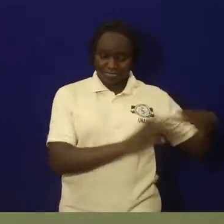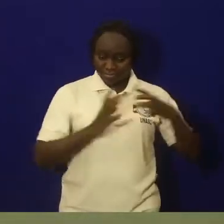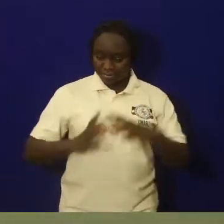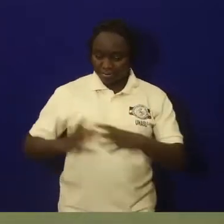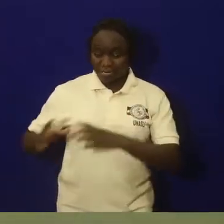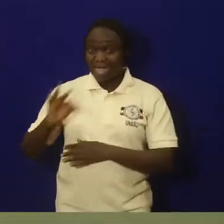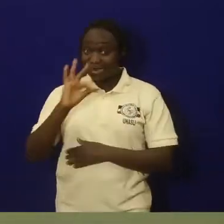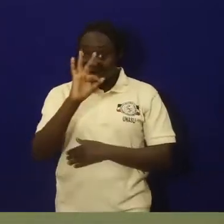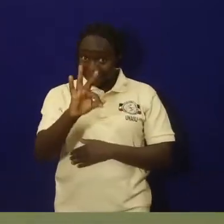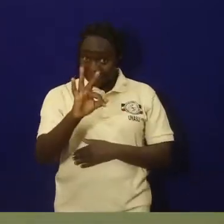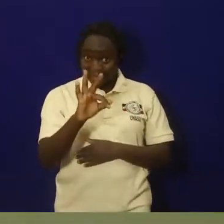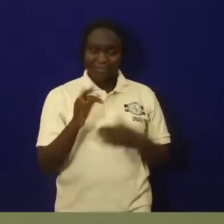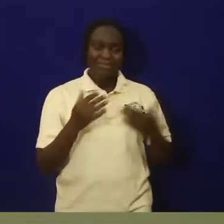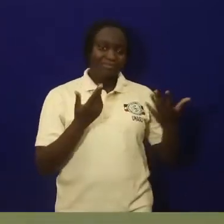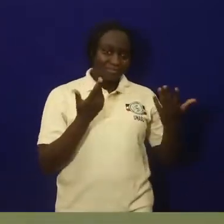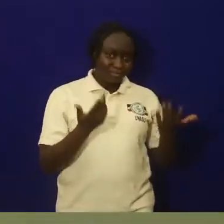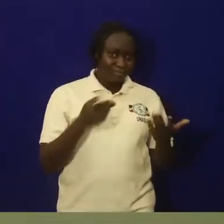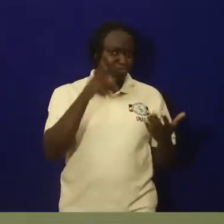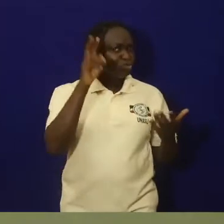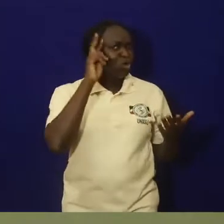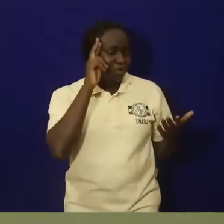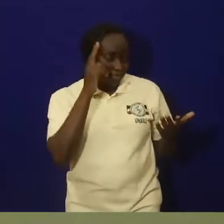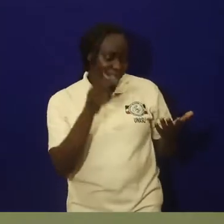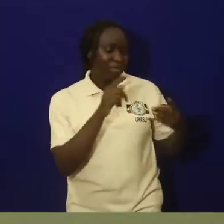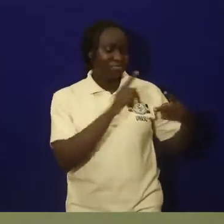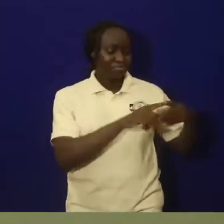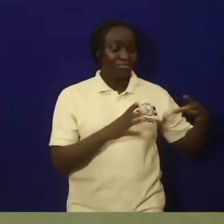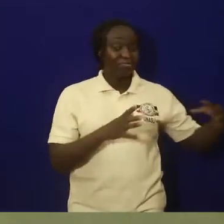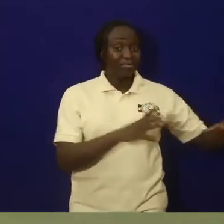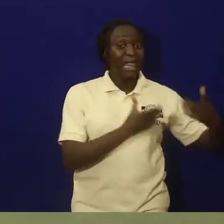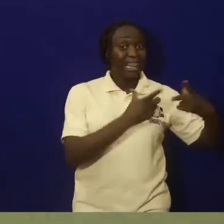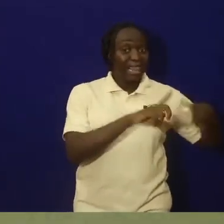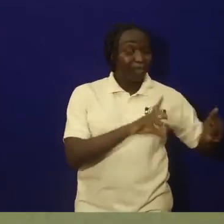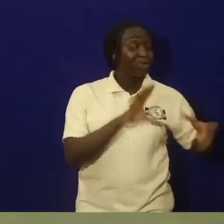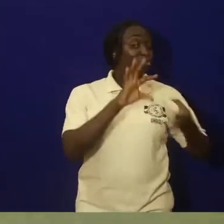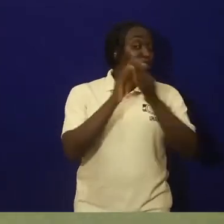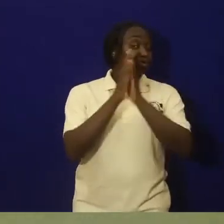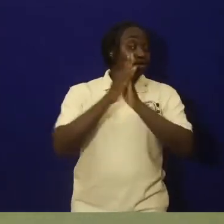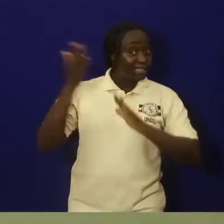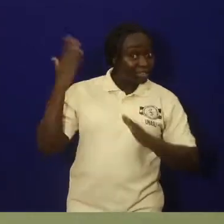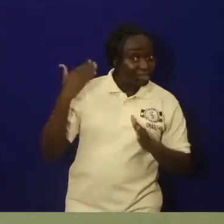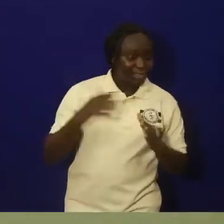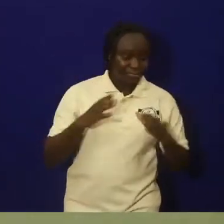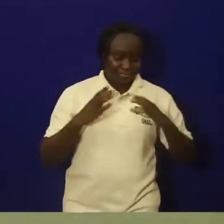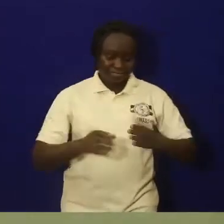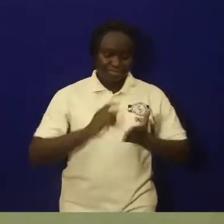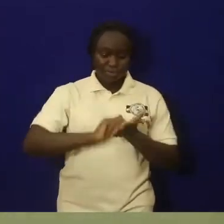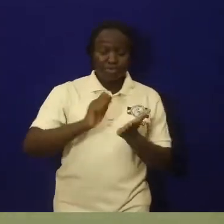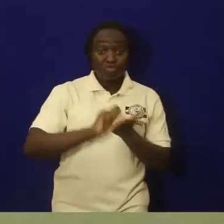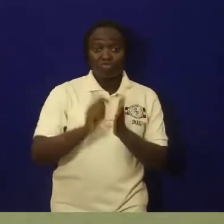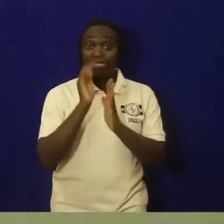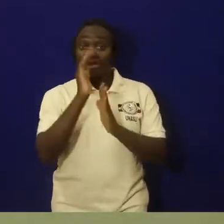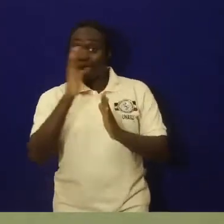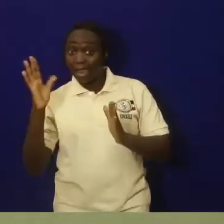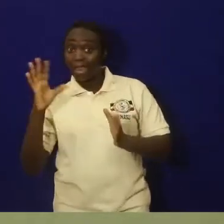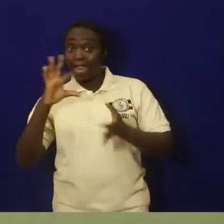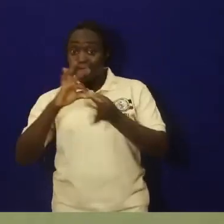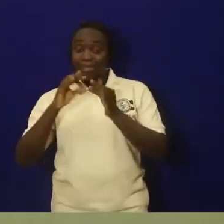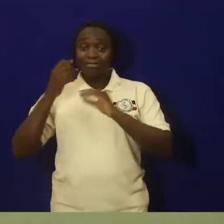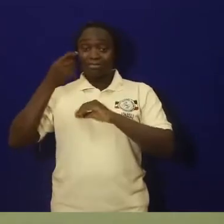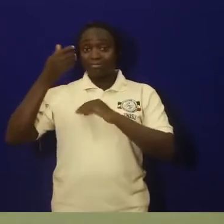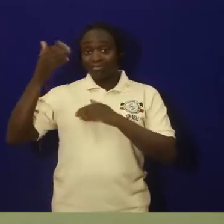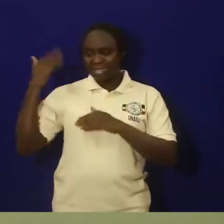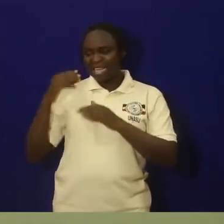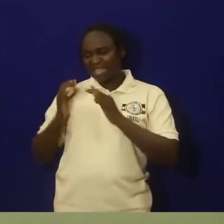sources of history, we have discussed the linguistic source, we have discussed the written records,